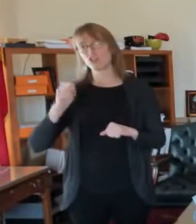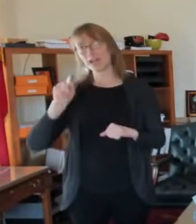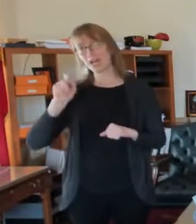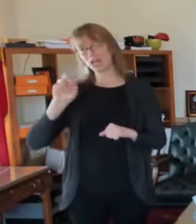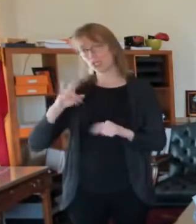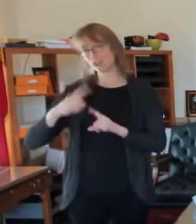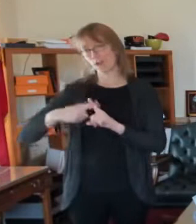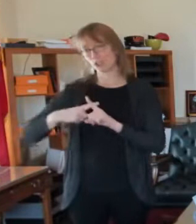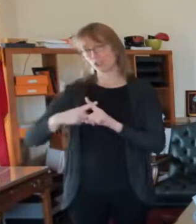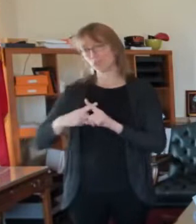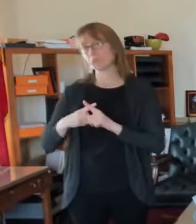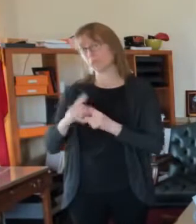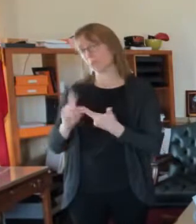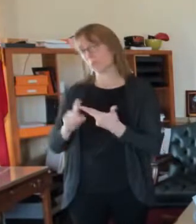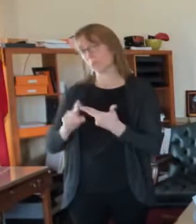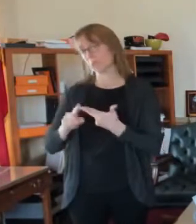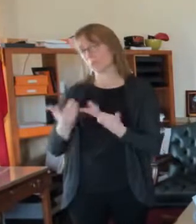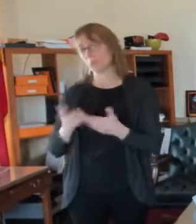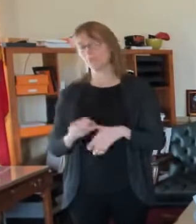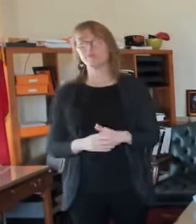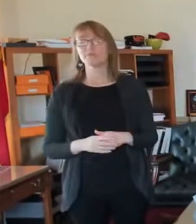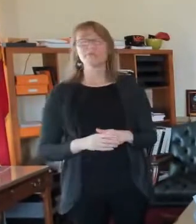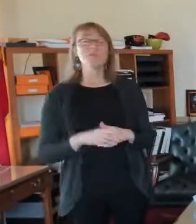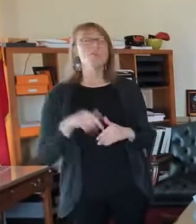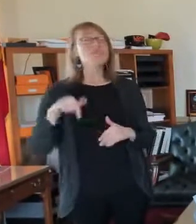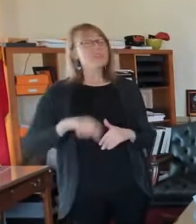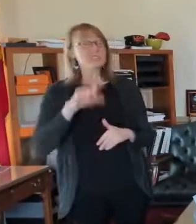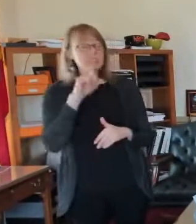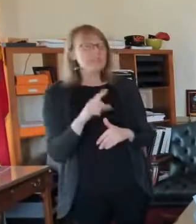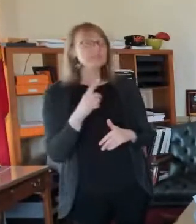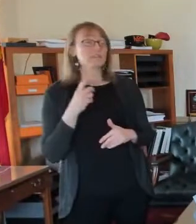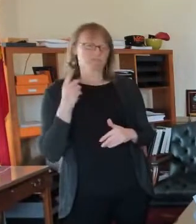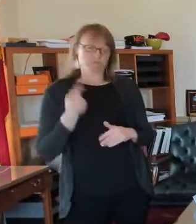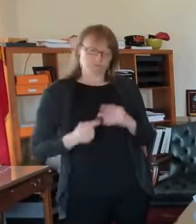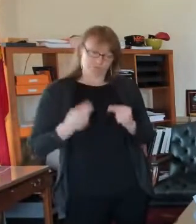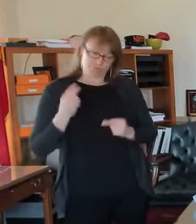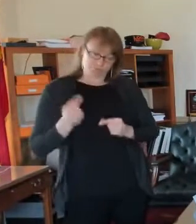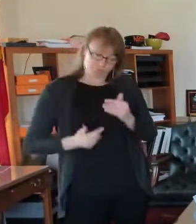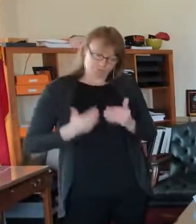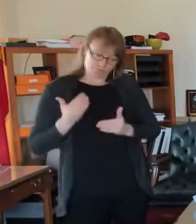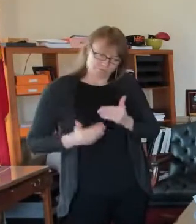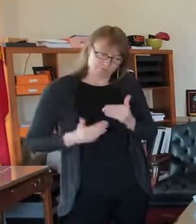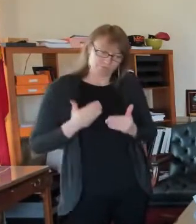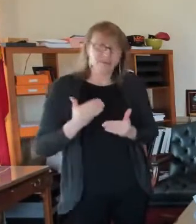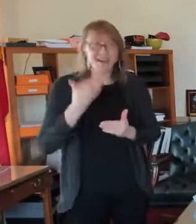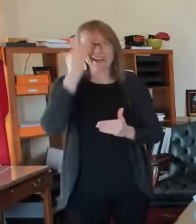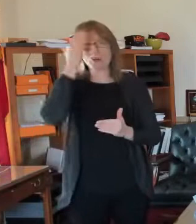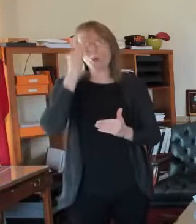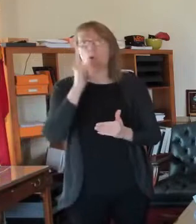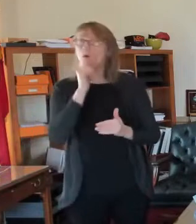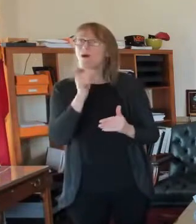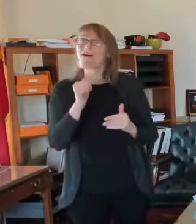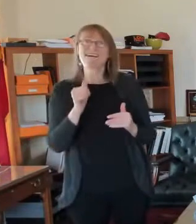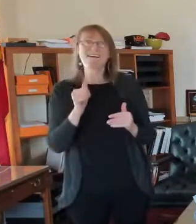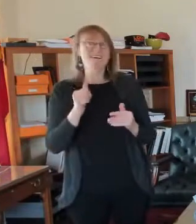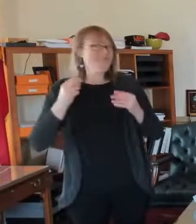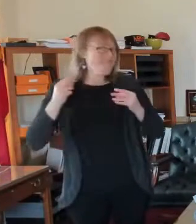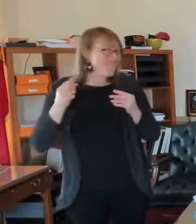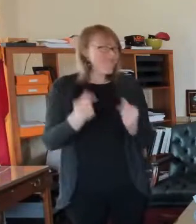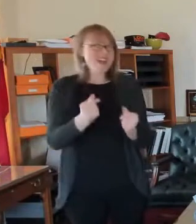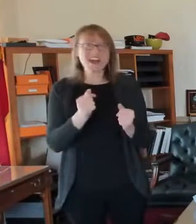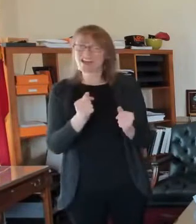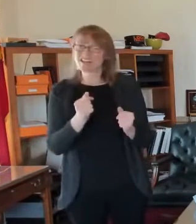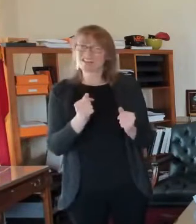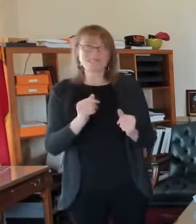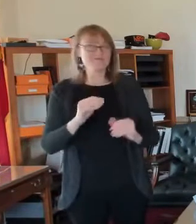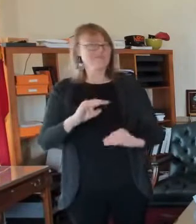enough for many of you, uh, who are, are very anxious to get the vex vaccination. And, and